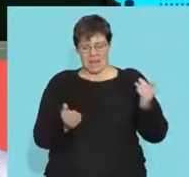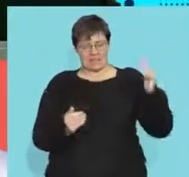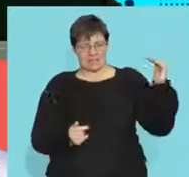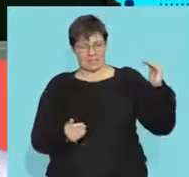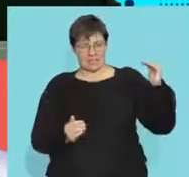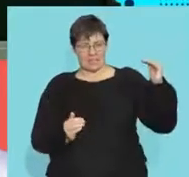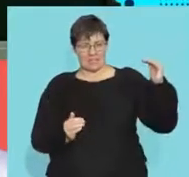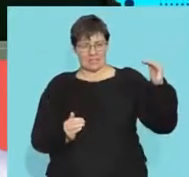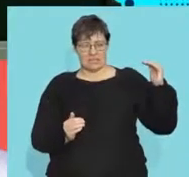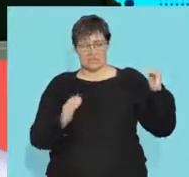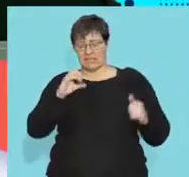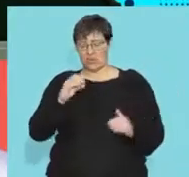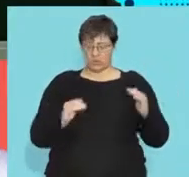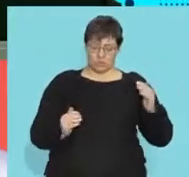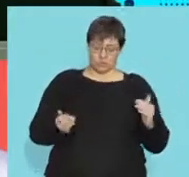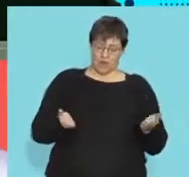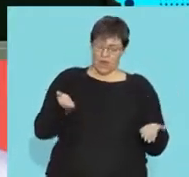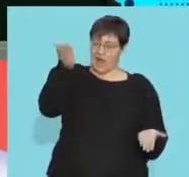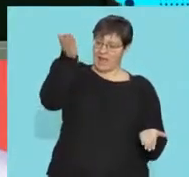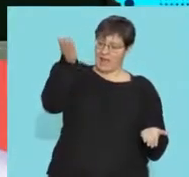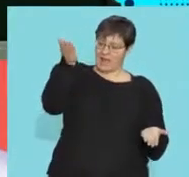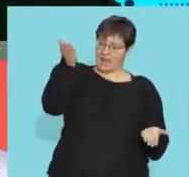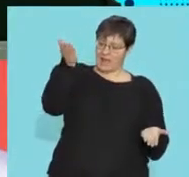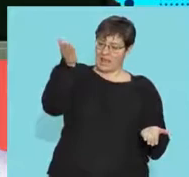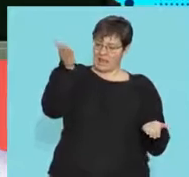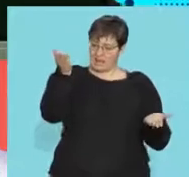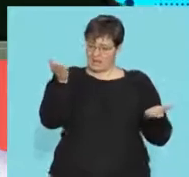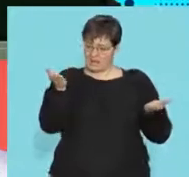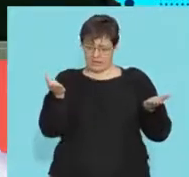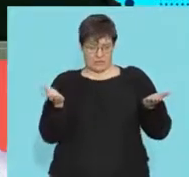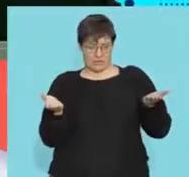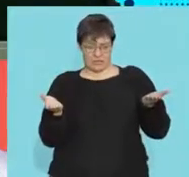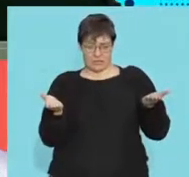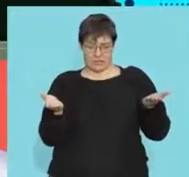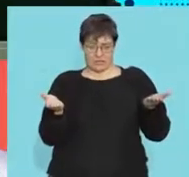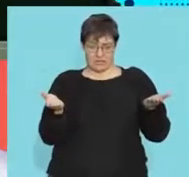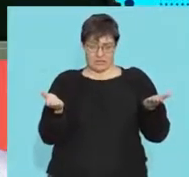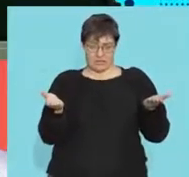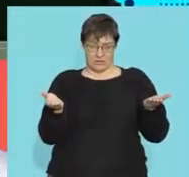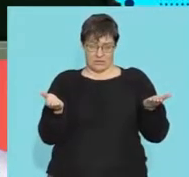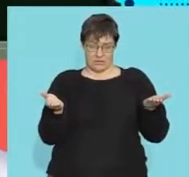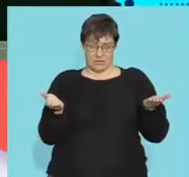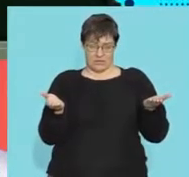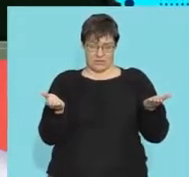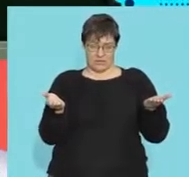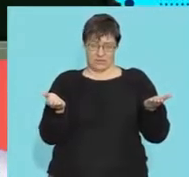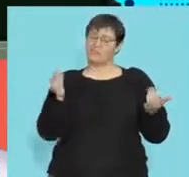here's my scale my carbon dioxide is here i need to bring my carbon dioxide levels down yes i am going